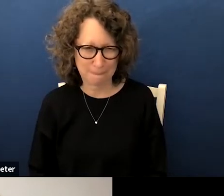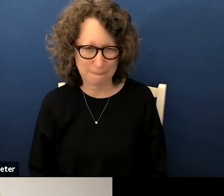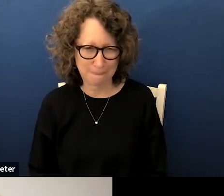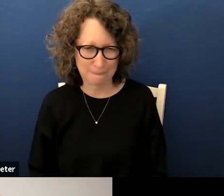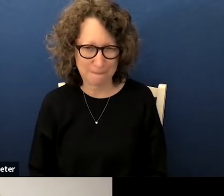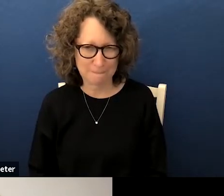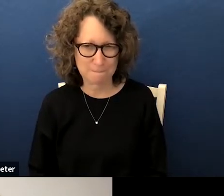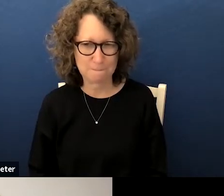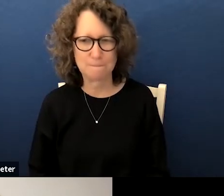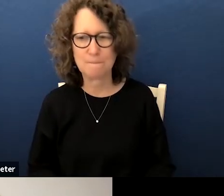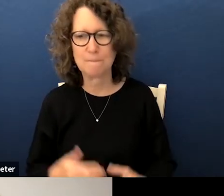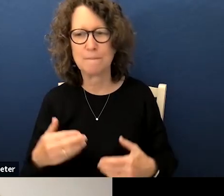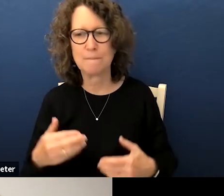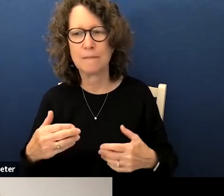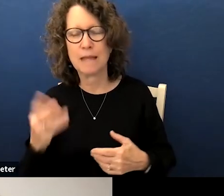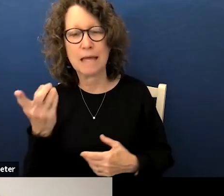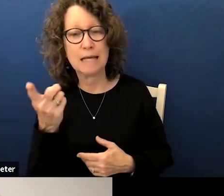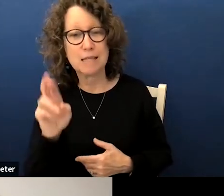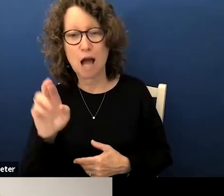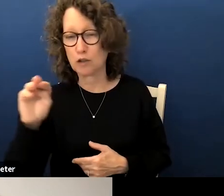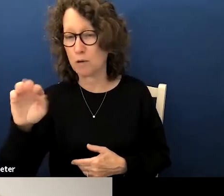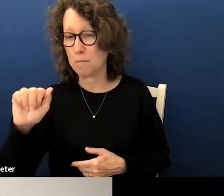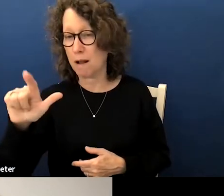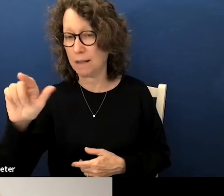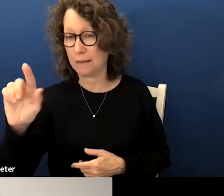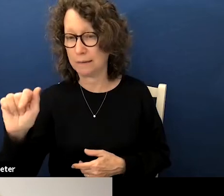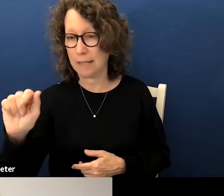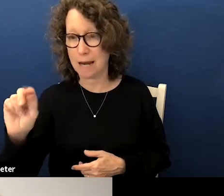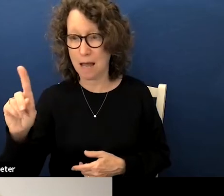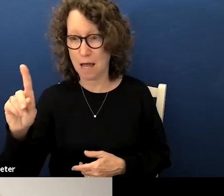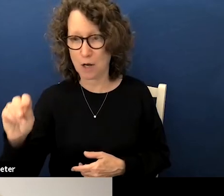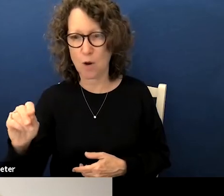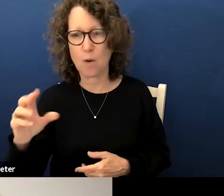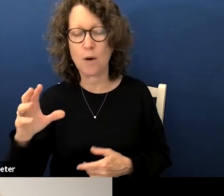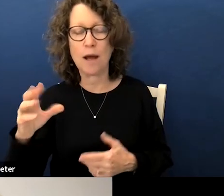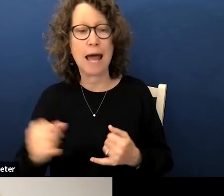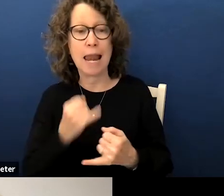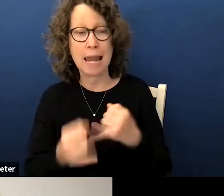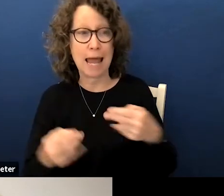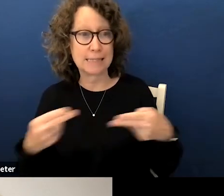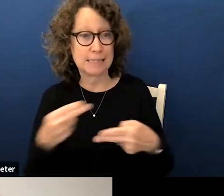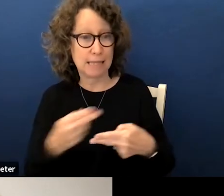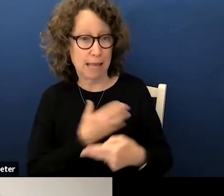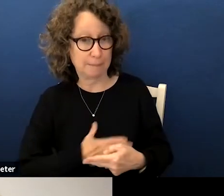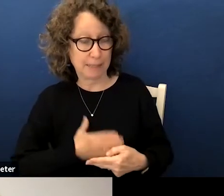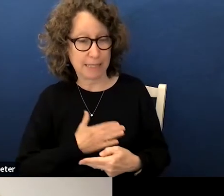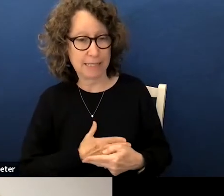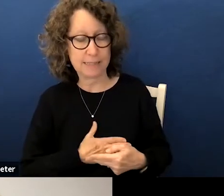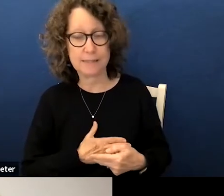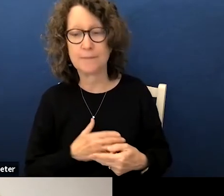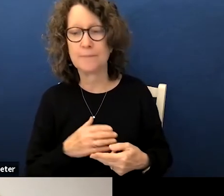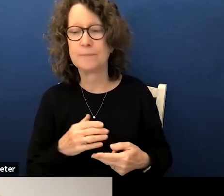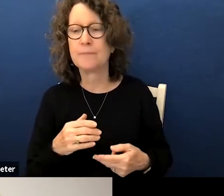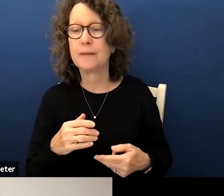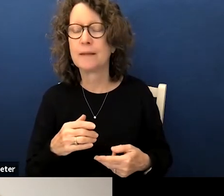so i'll just wrap up please um if we can just go to our last slide mr rouse finally board members in